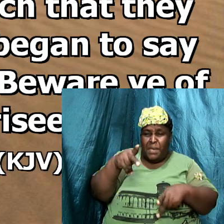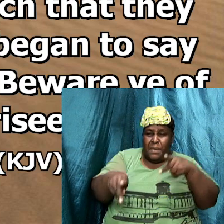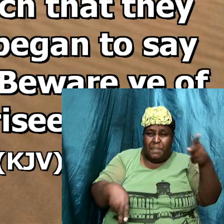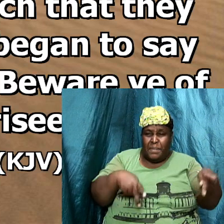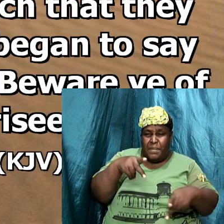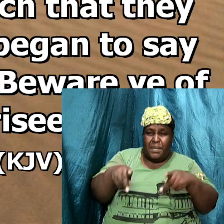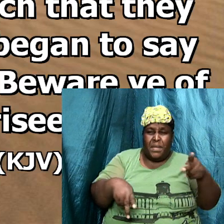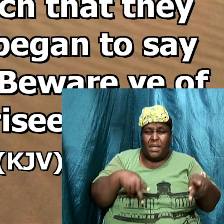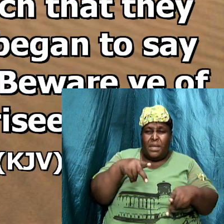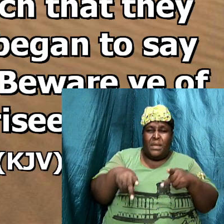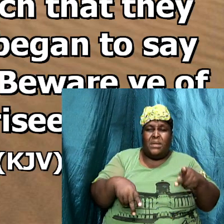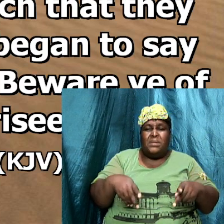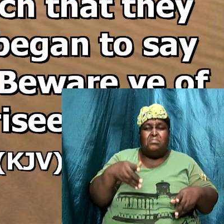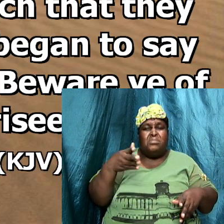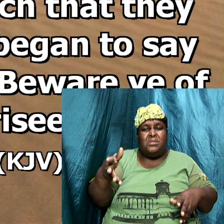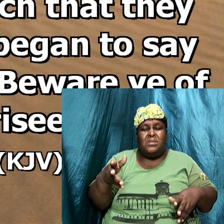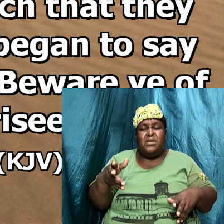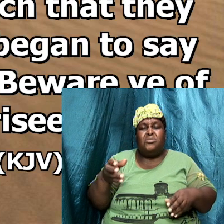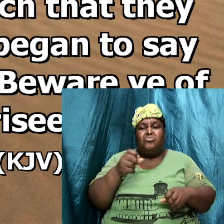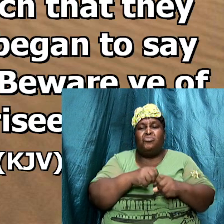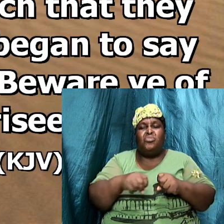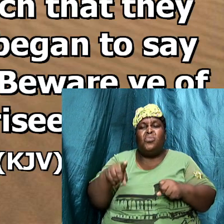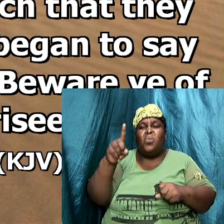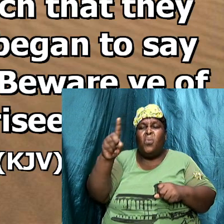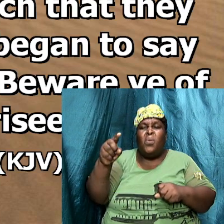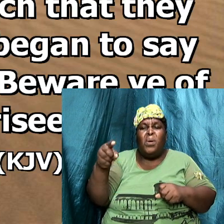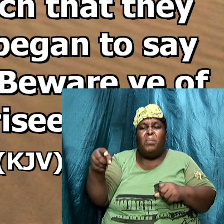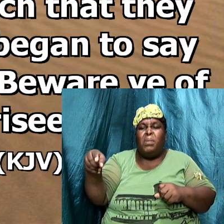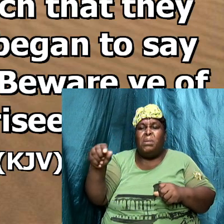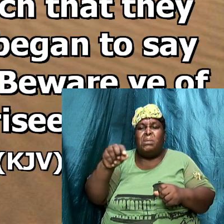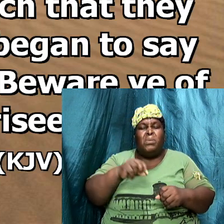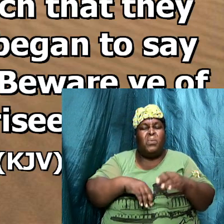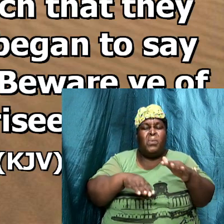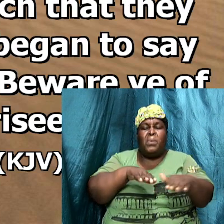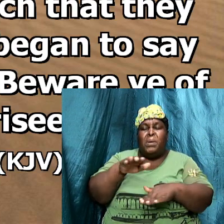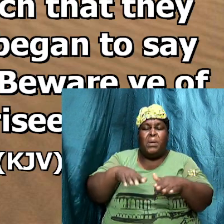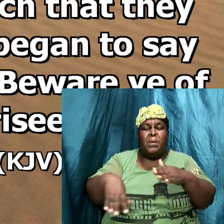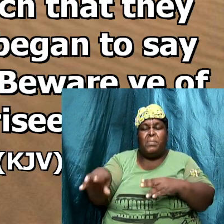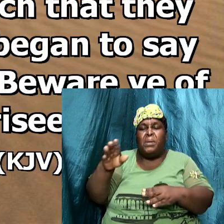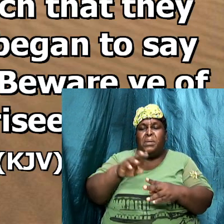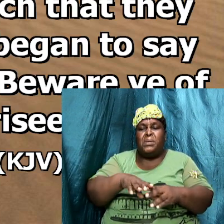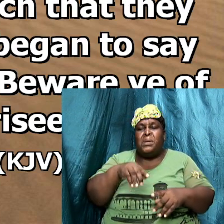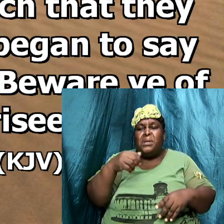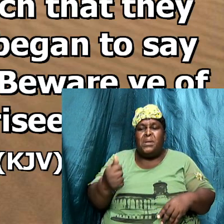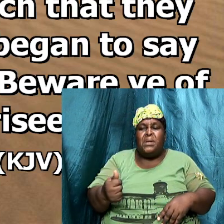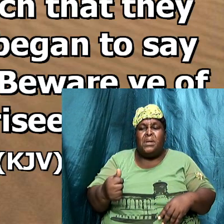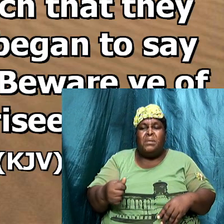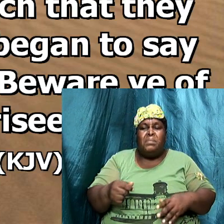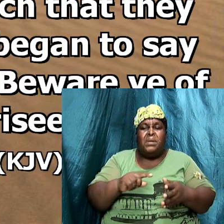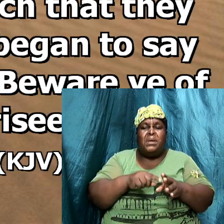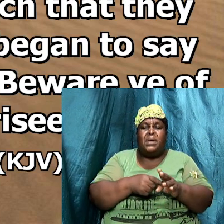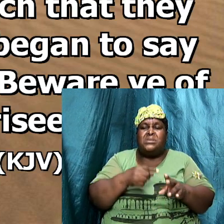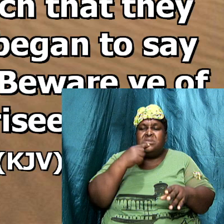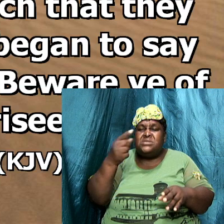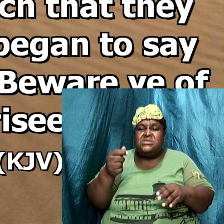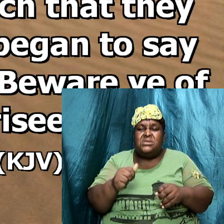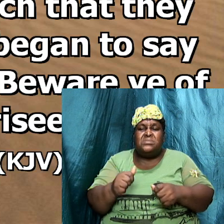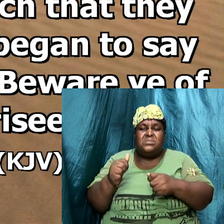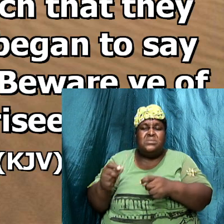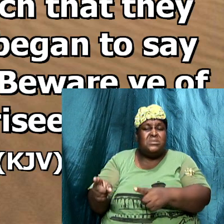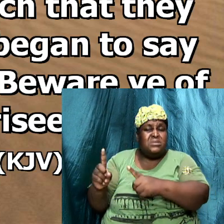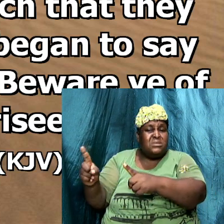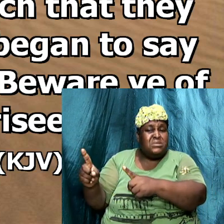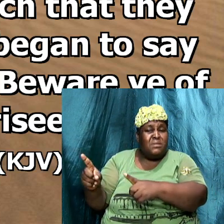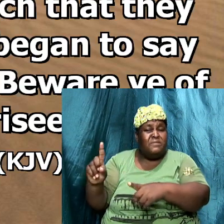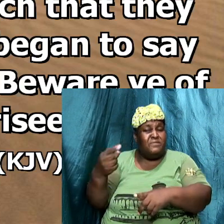in so much that they throwed one upon another he began to say unto his disciples first of